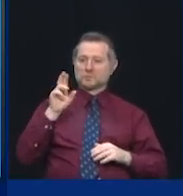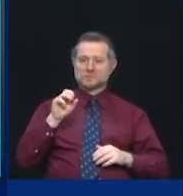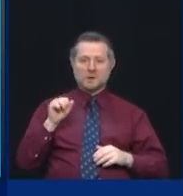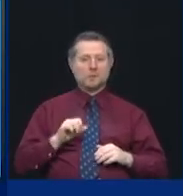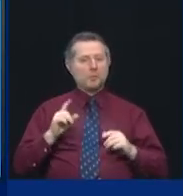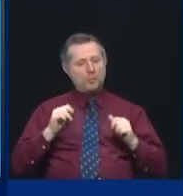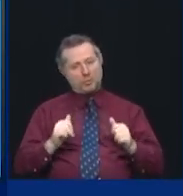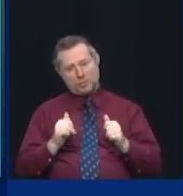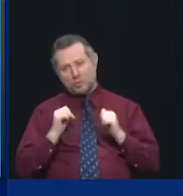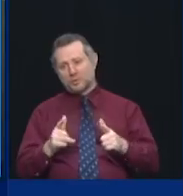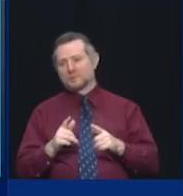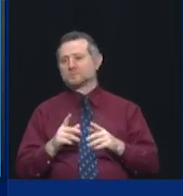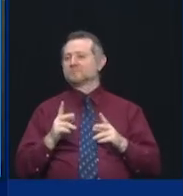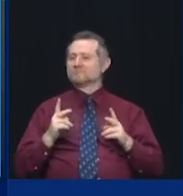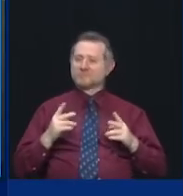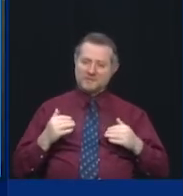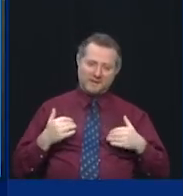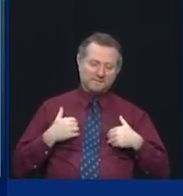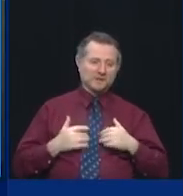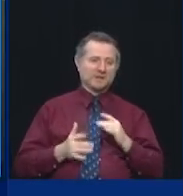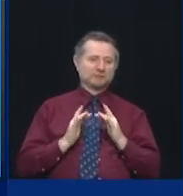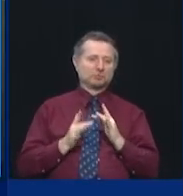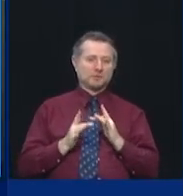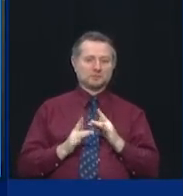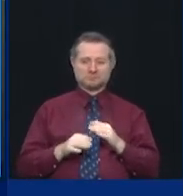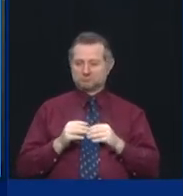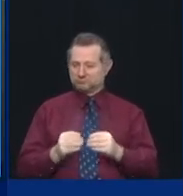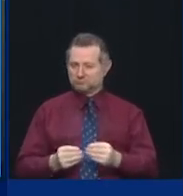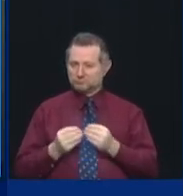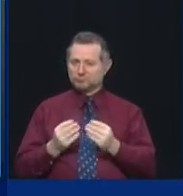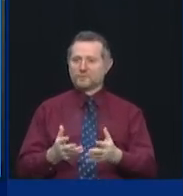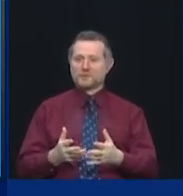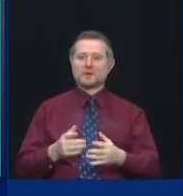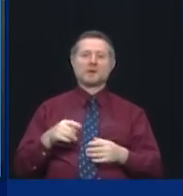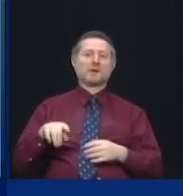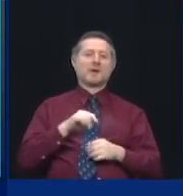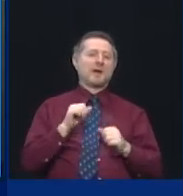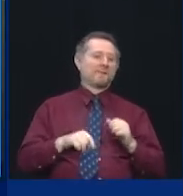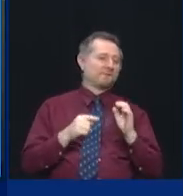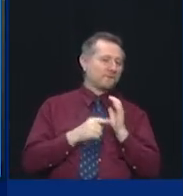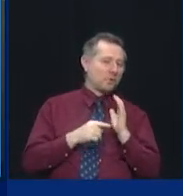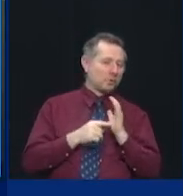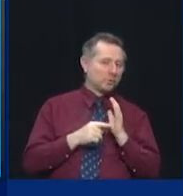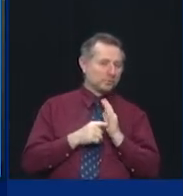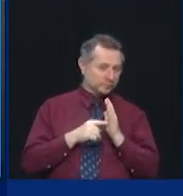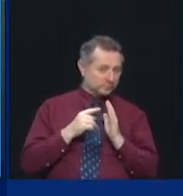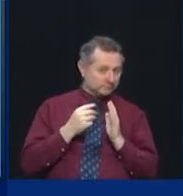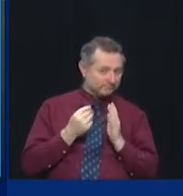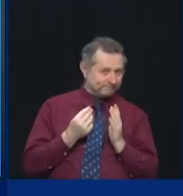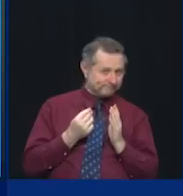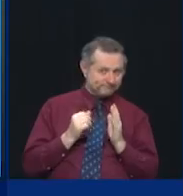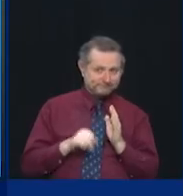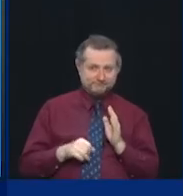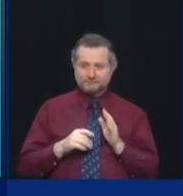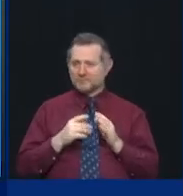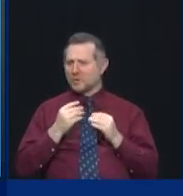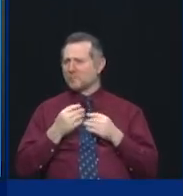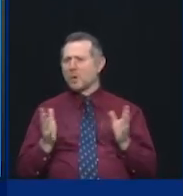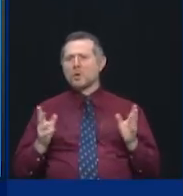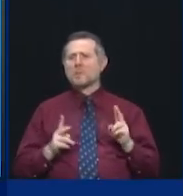broadband and affordable broadband. No child is going to be left behind